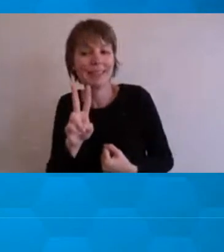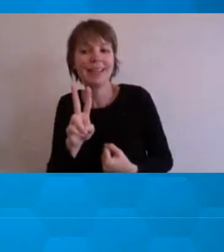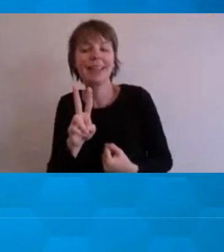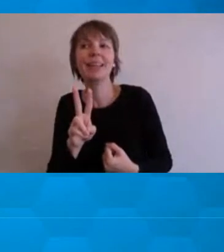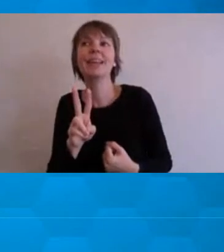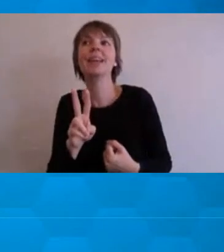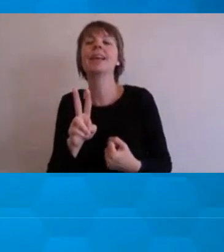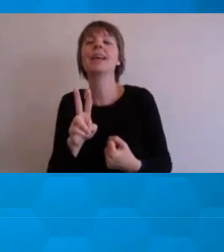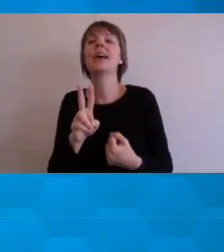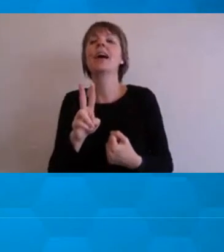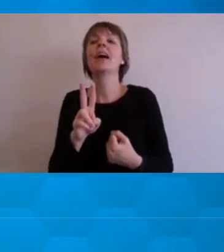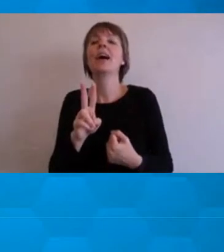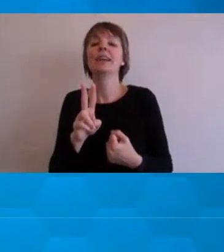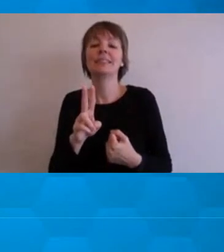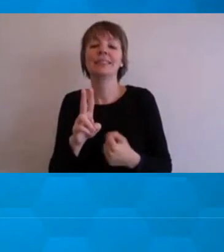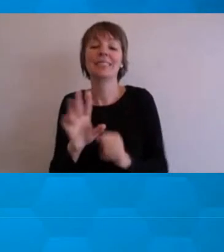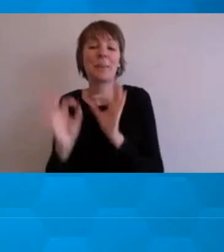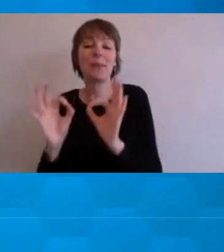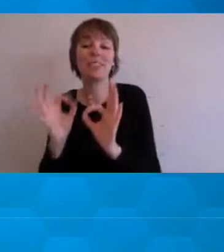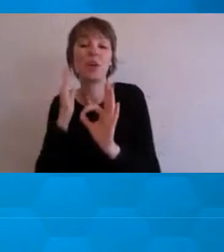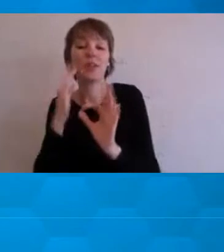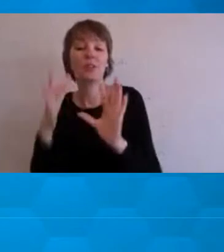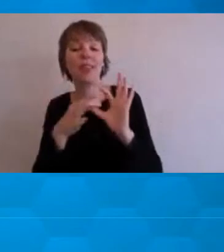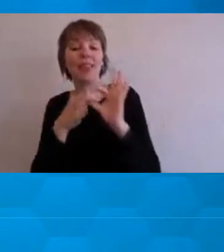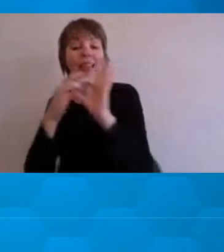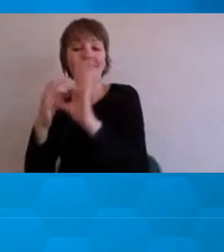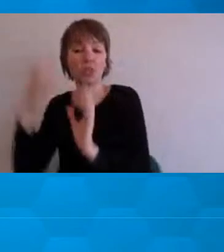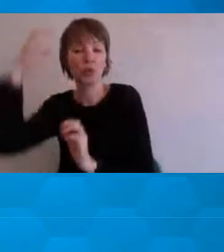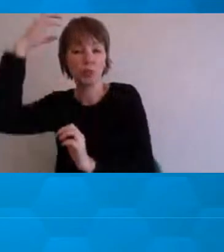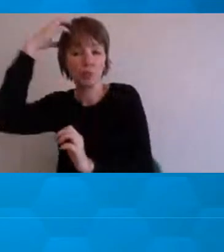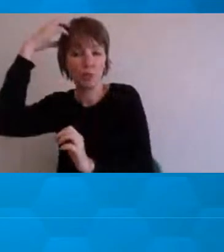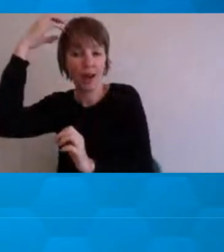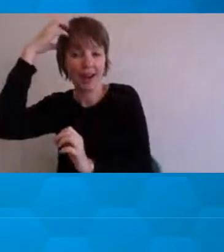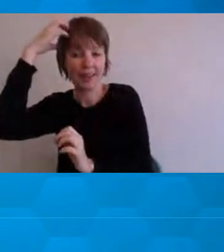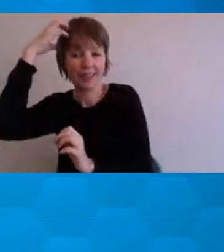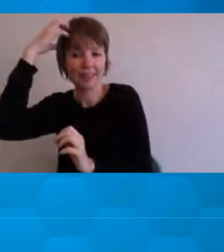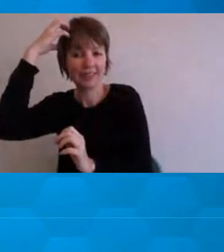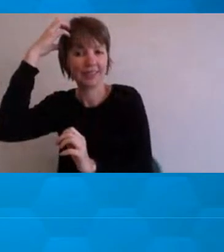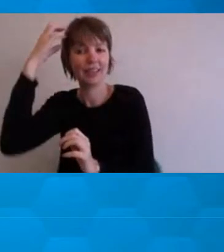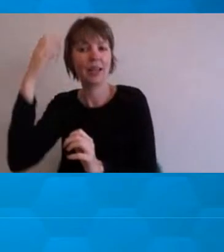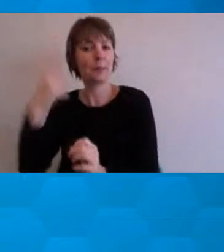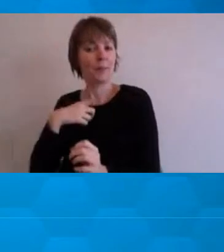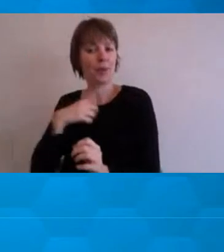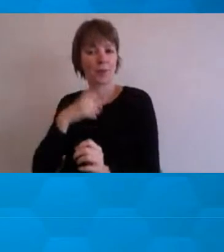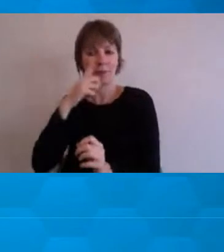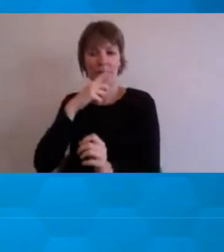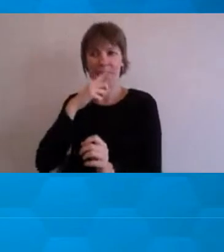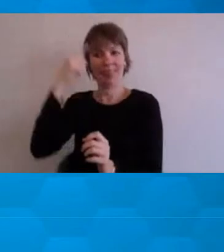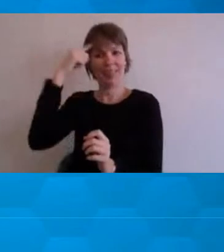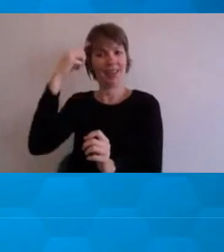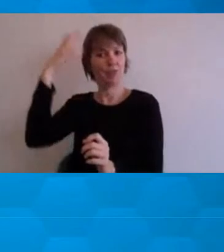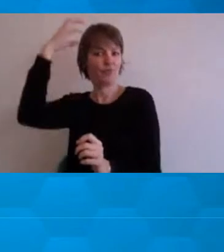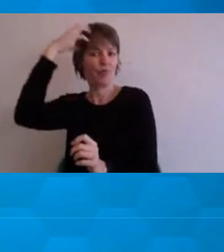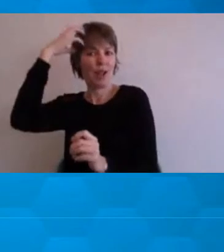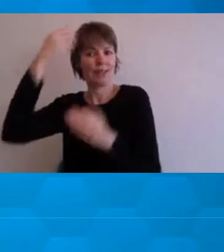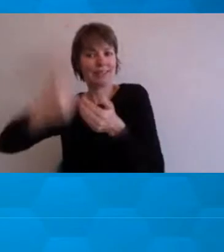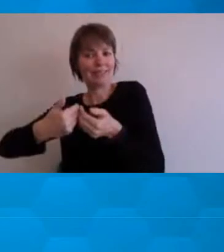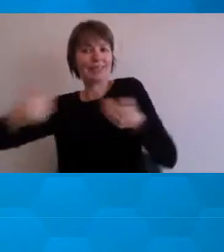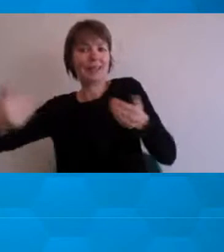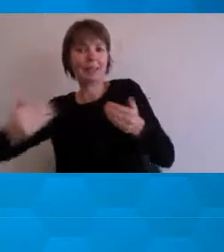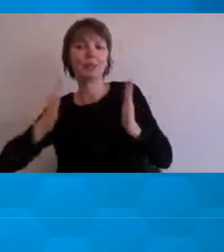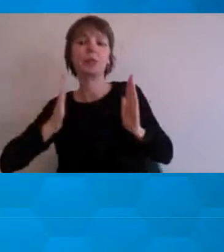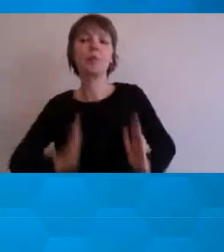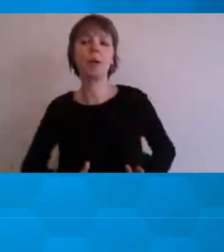has to do with the brain. I mean, as if the brain was, you know, not part of your body, was something, you know, super different. But this is really about